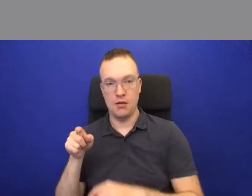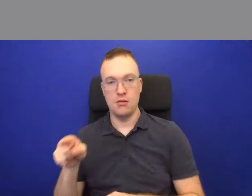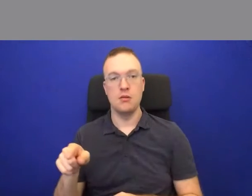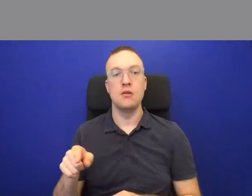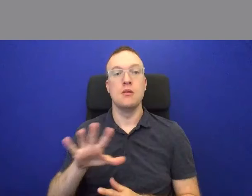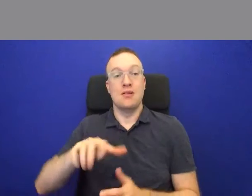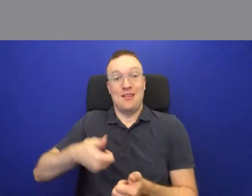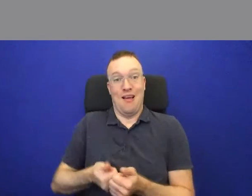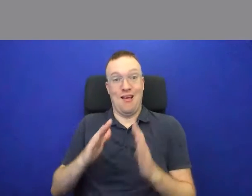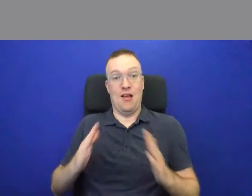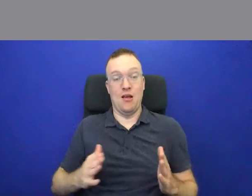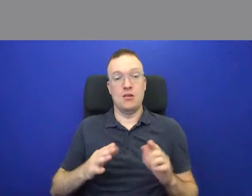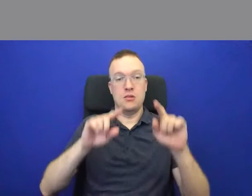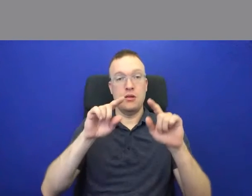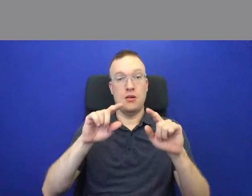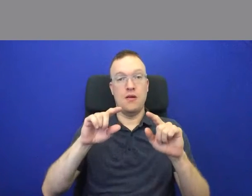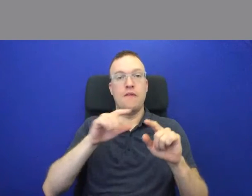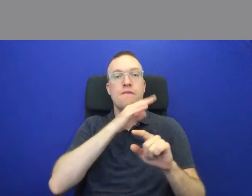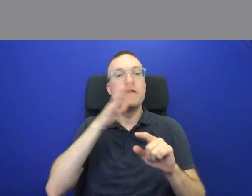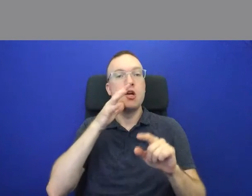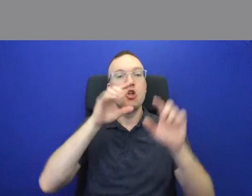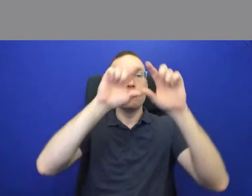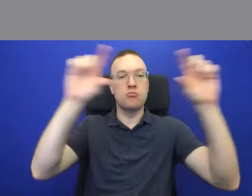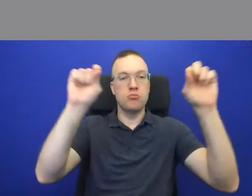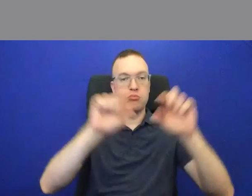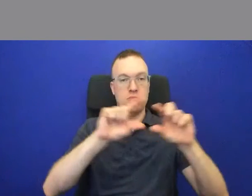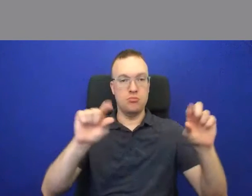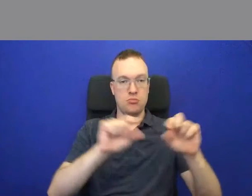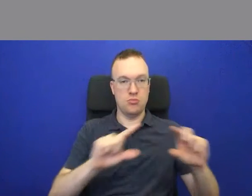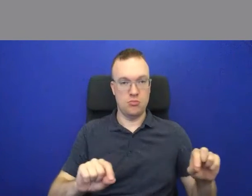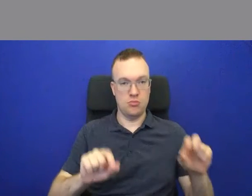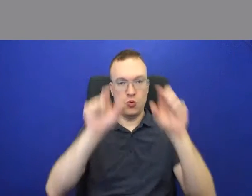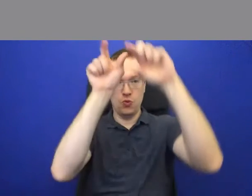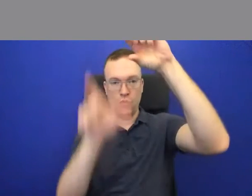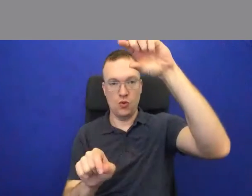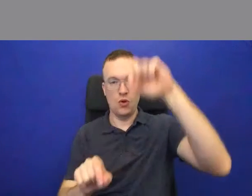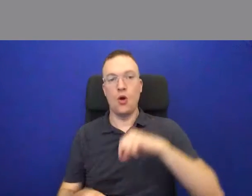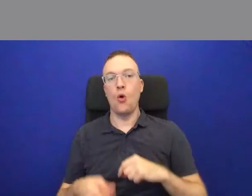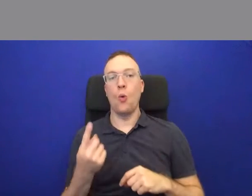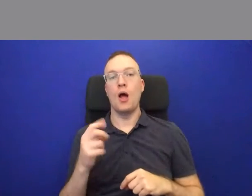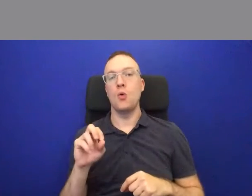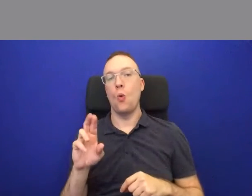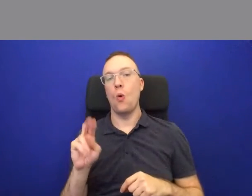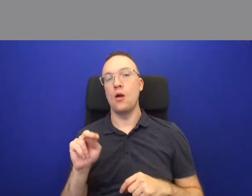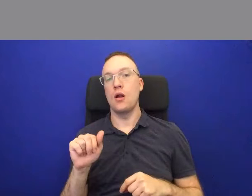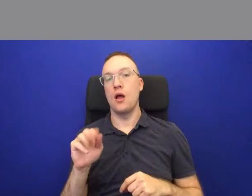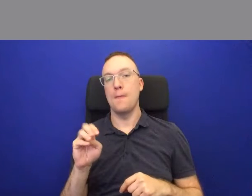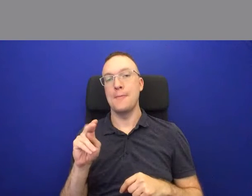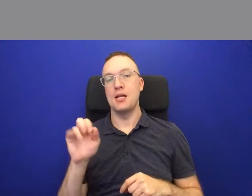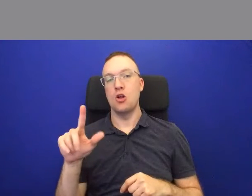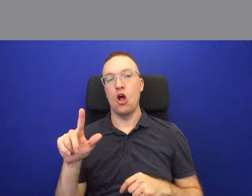a series of square fields. One is an ornamental garden. Others